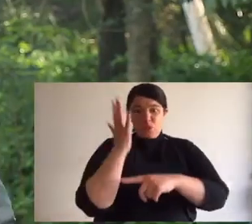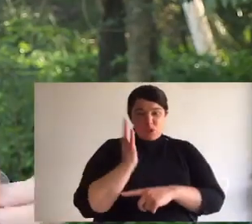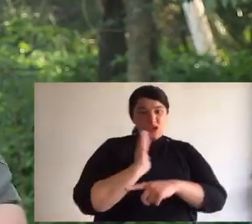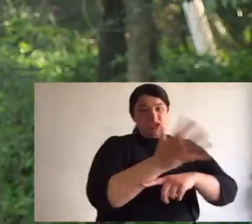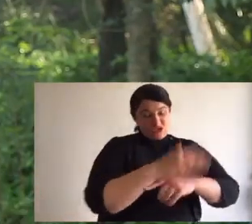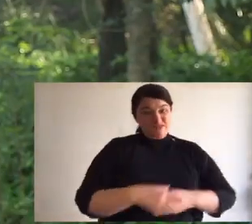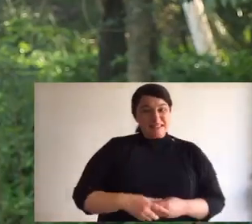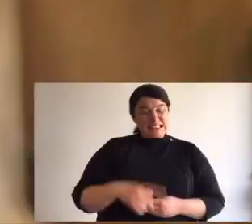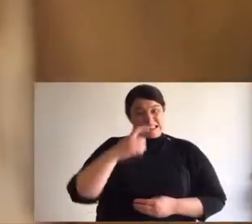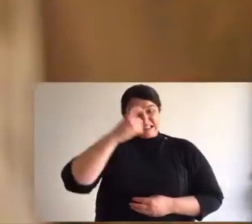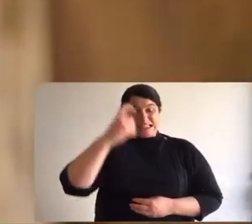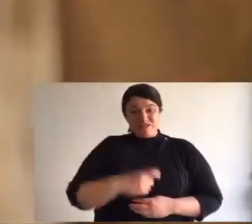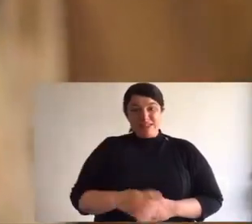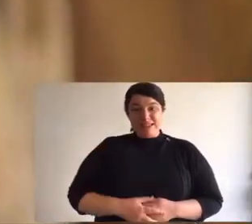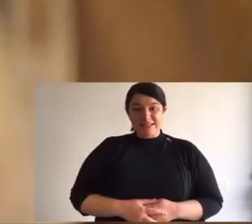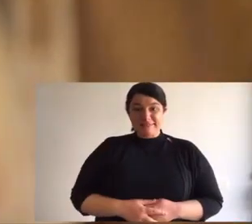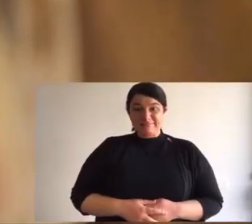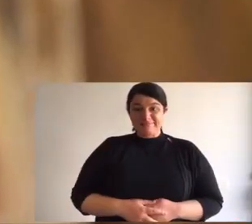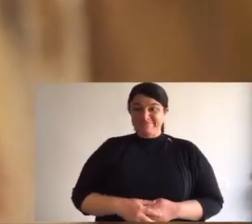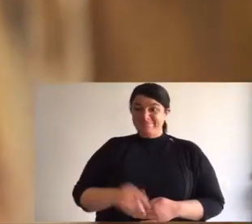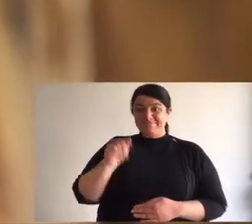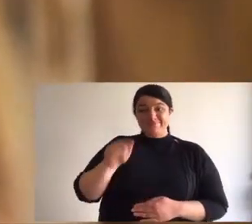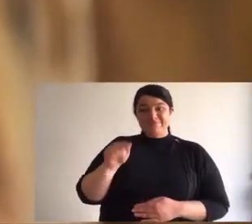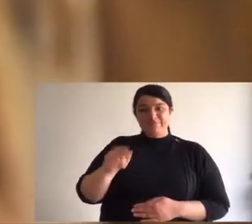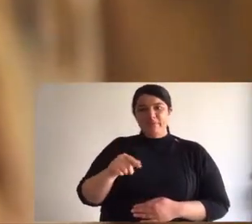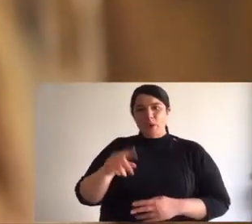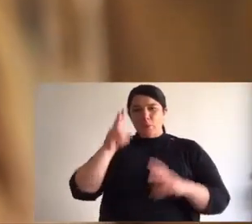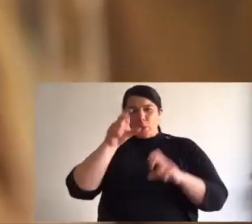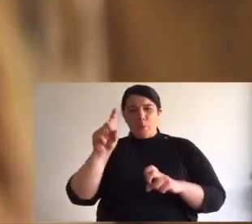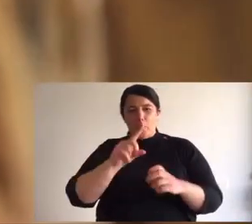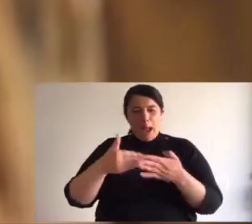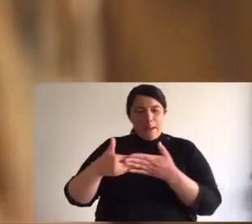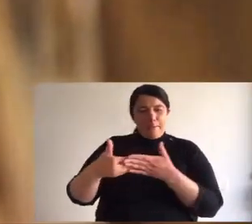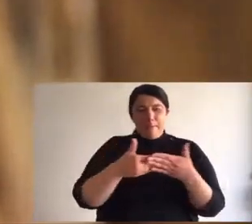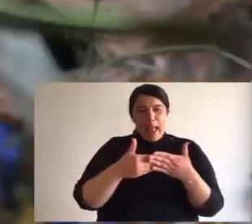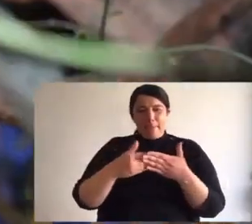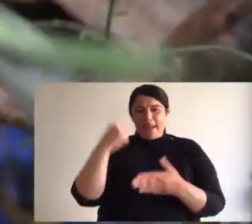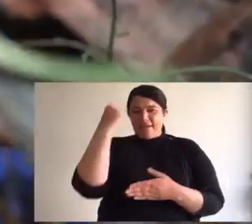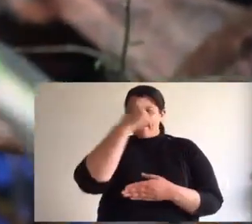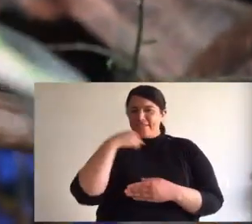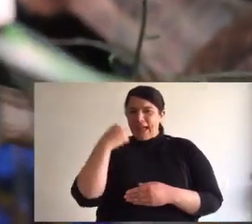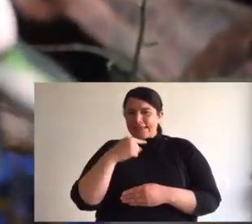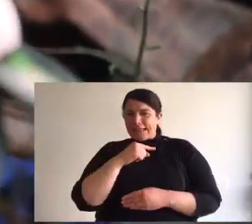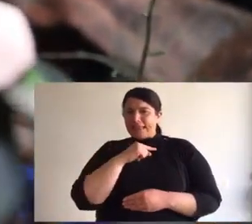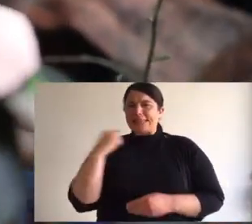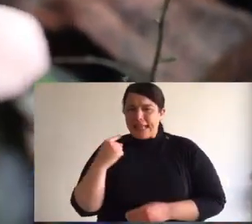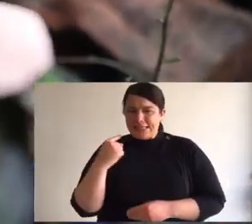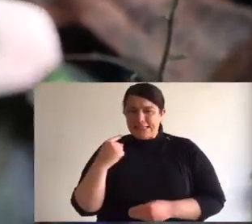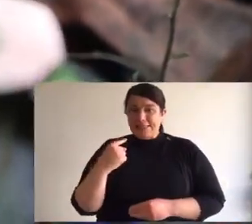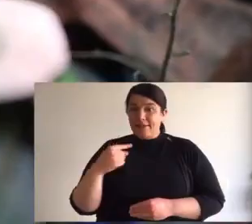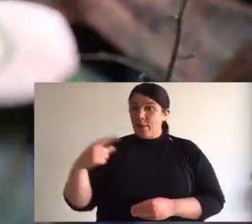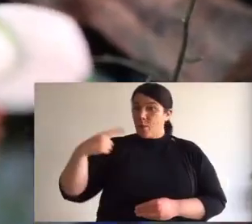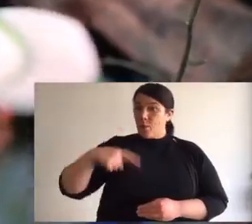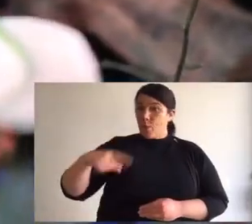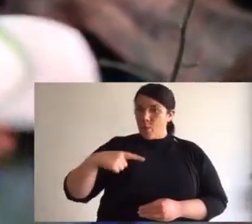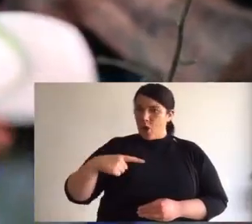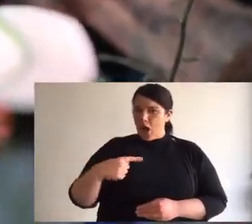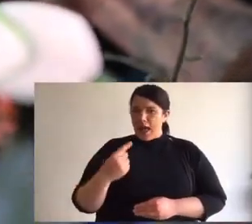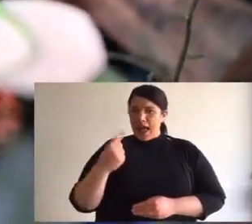other threatening processes. I mentioned before that spotted-tailed quolls are known as the baby-faced assassin.